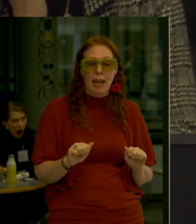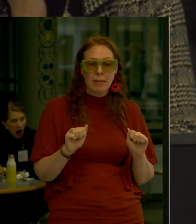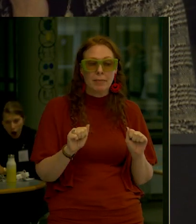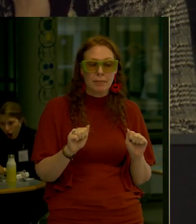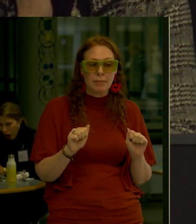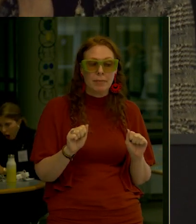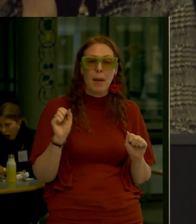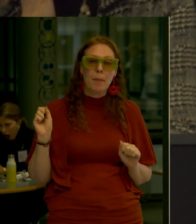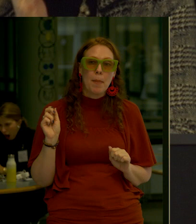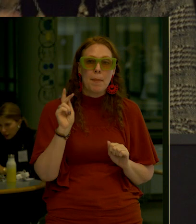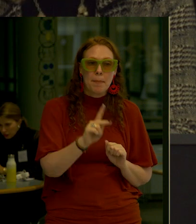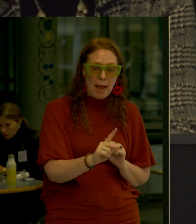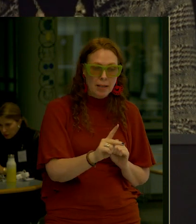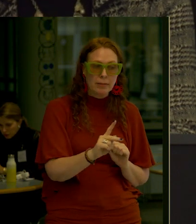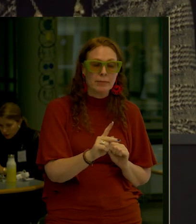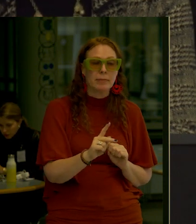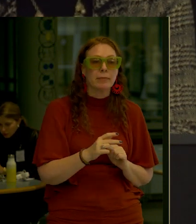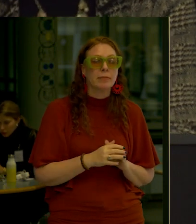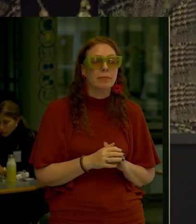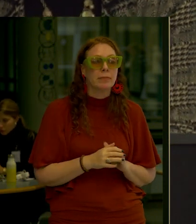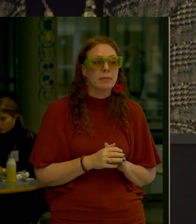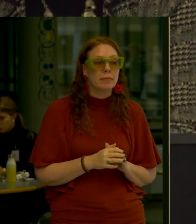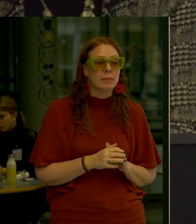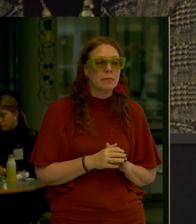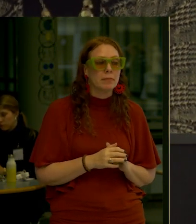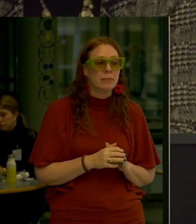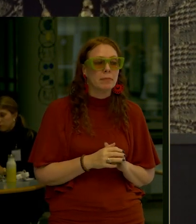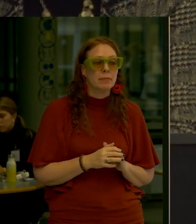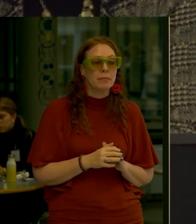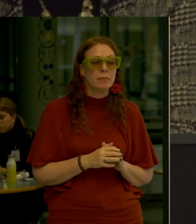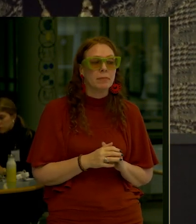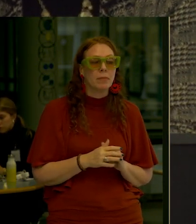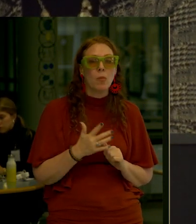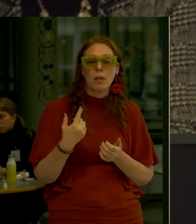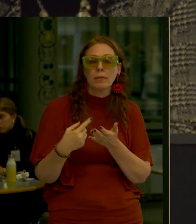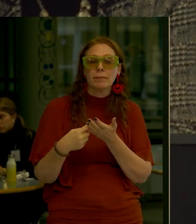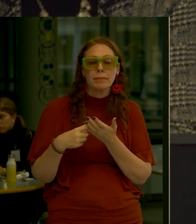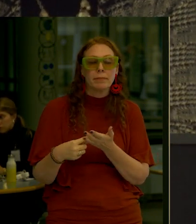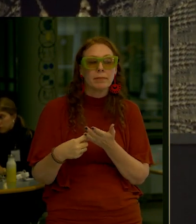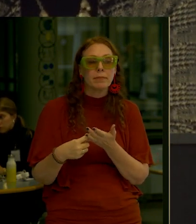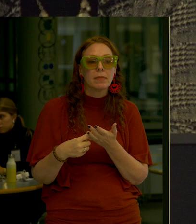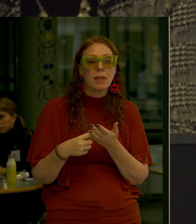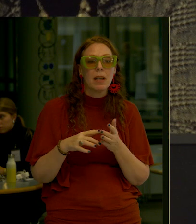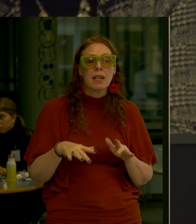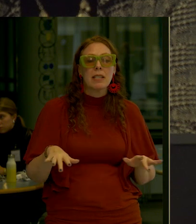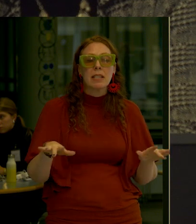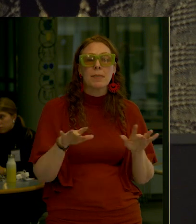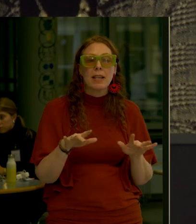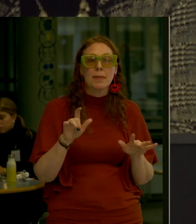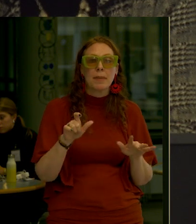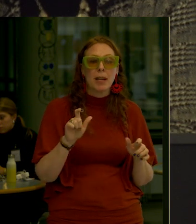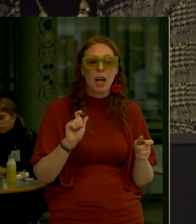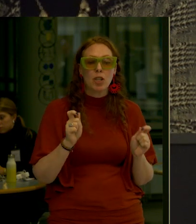then put back Reinstalled As Lee mentioned Because of the spacing The spacing may